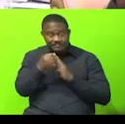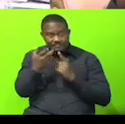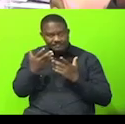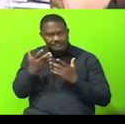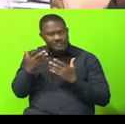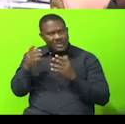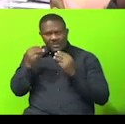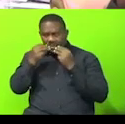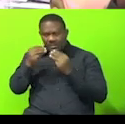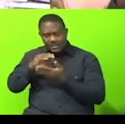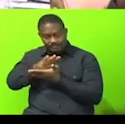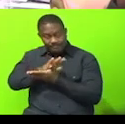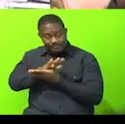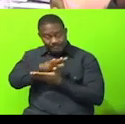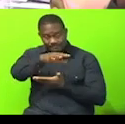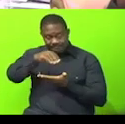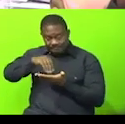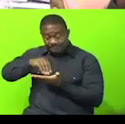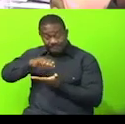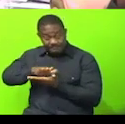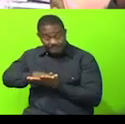paper, so that, for instance,